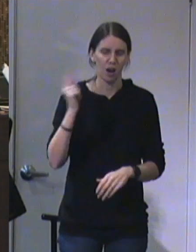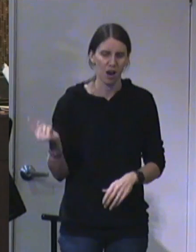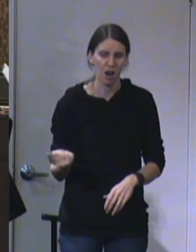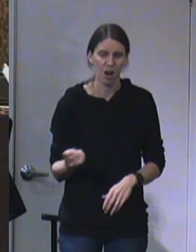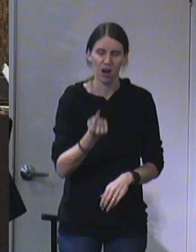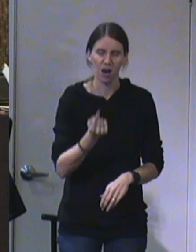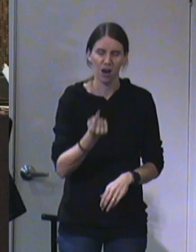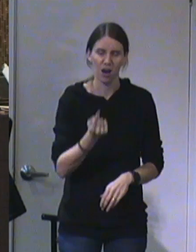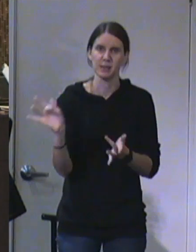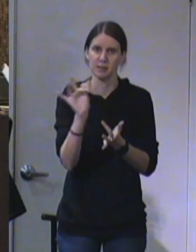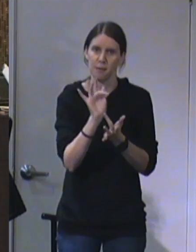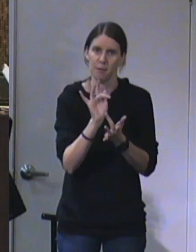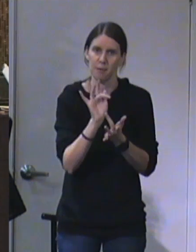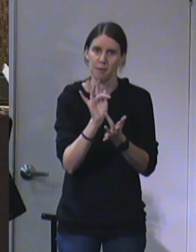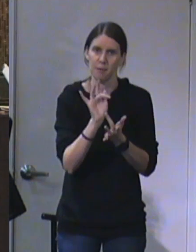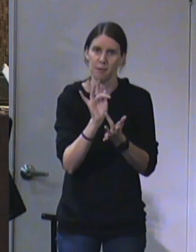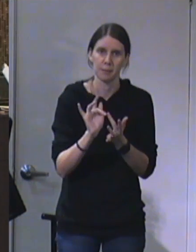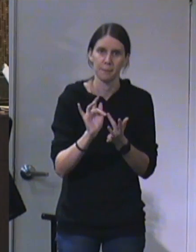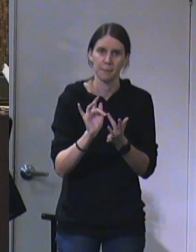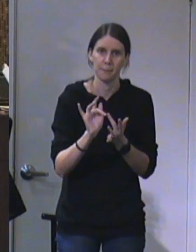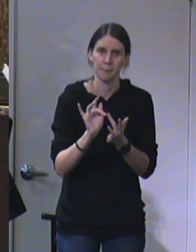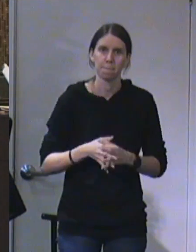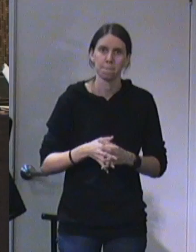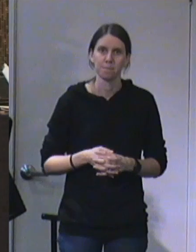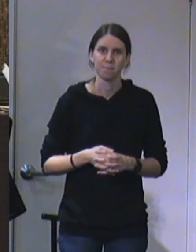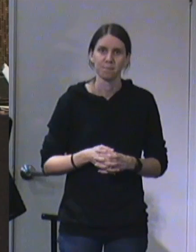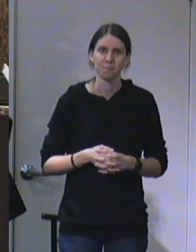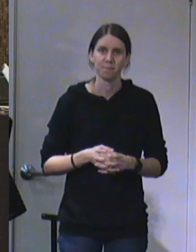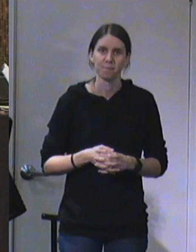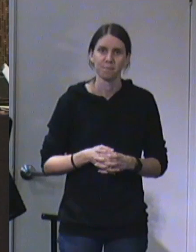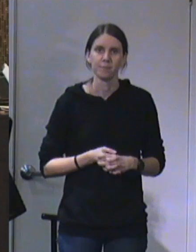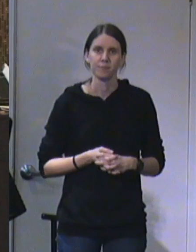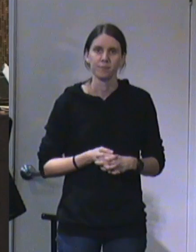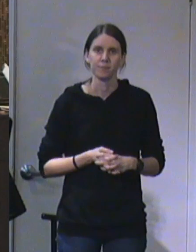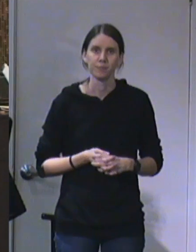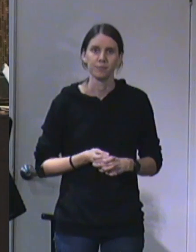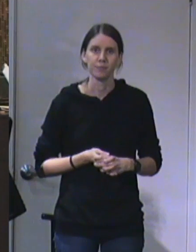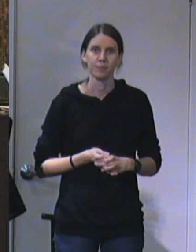He is perfect in every way.